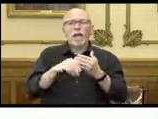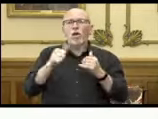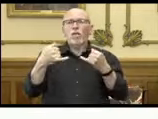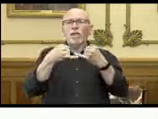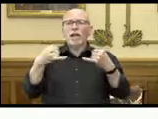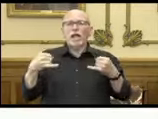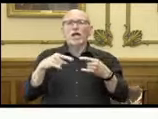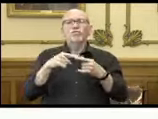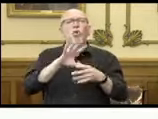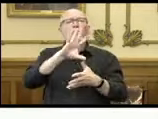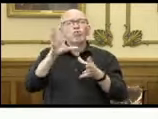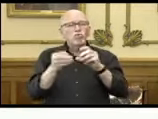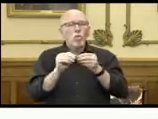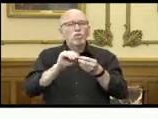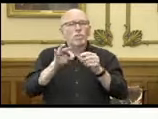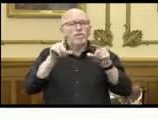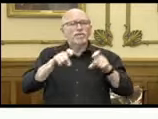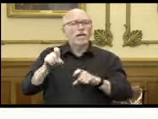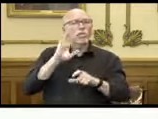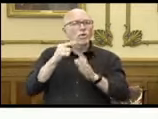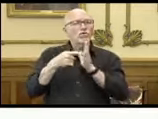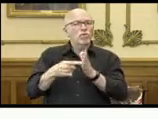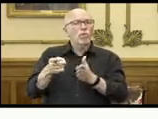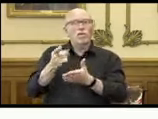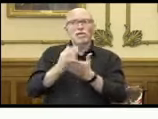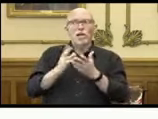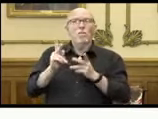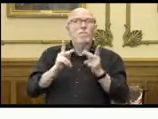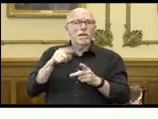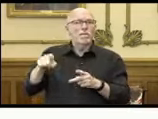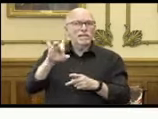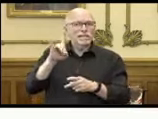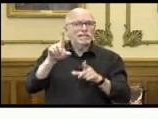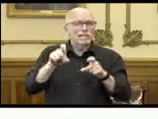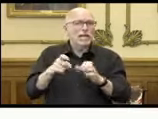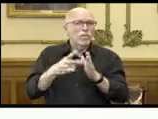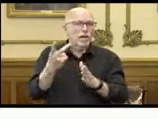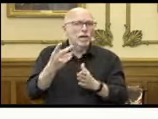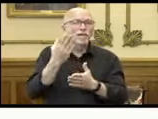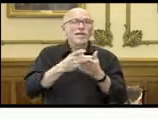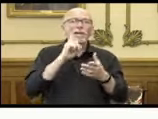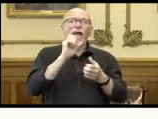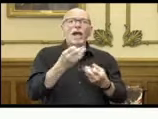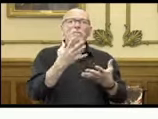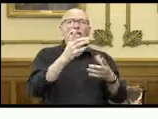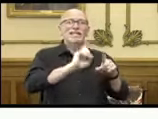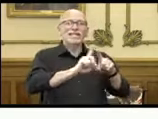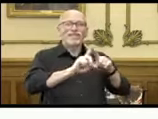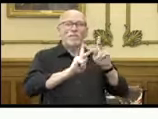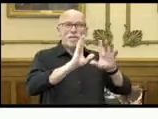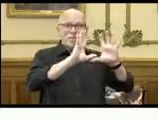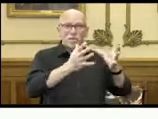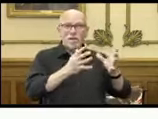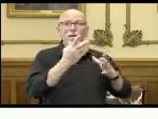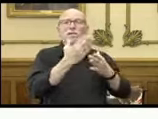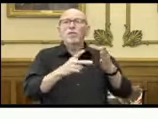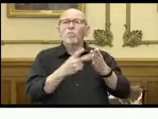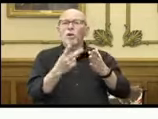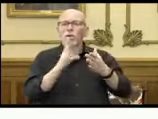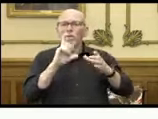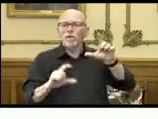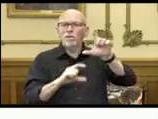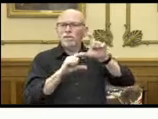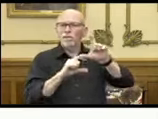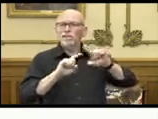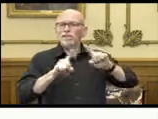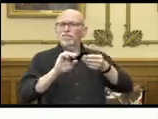total tests administered to reflect this and more clearly show the difference between new individuals tested and new tests. This will